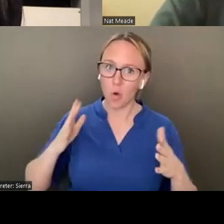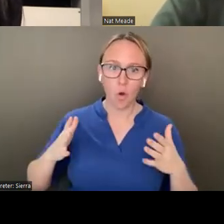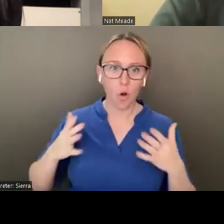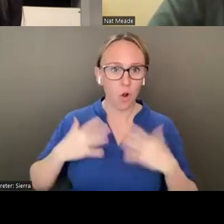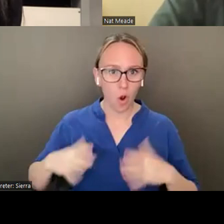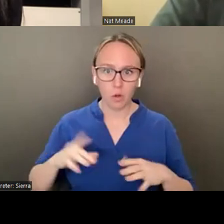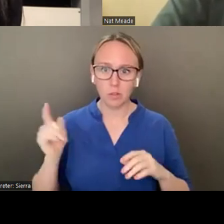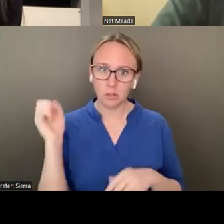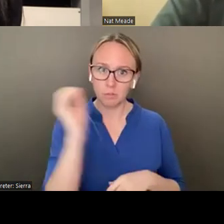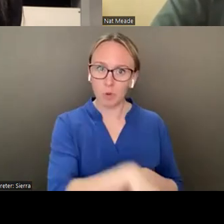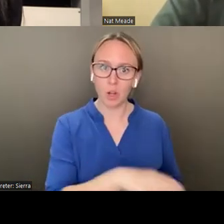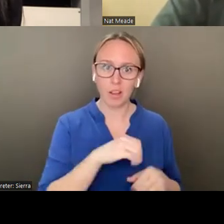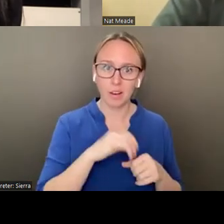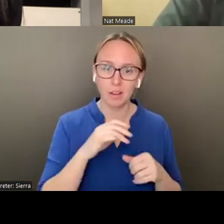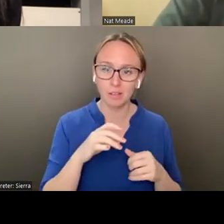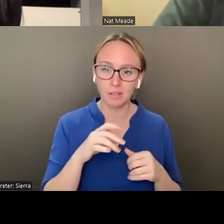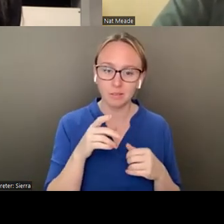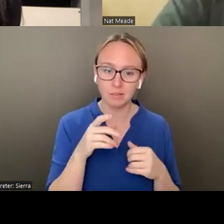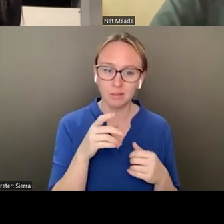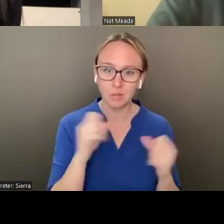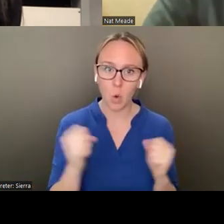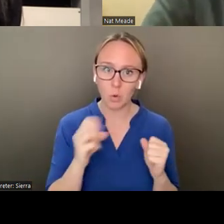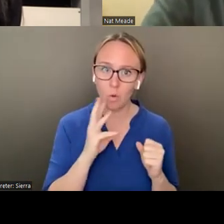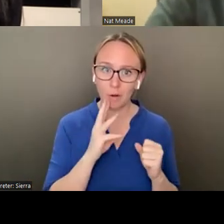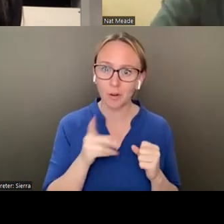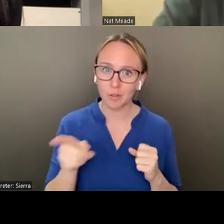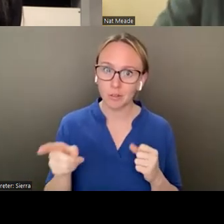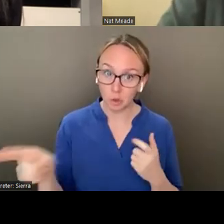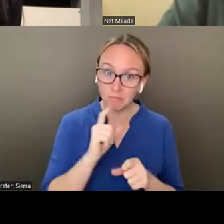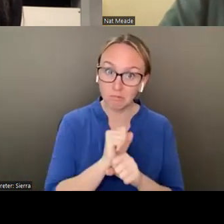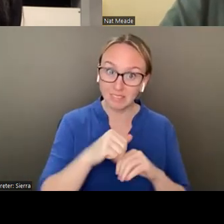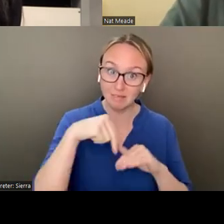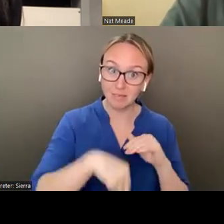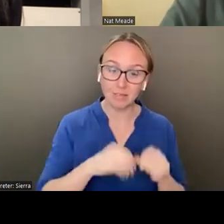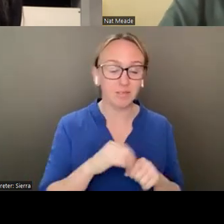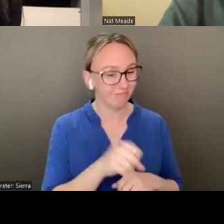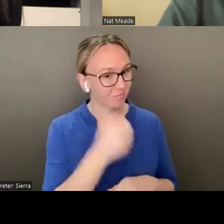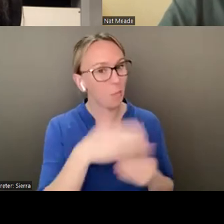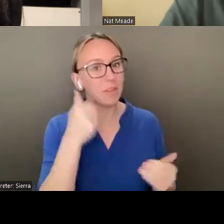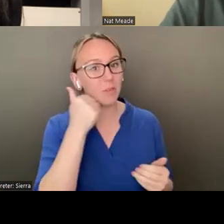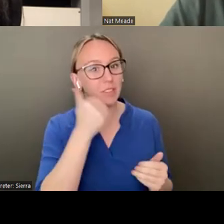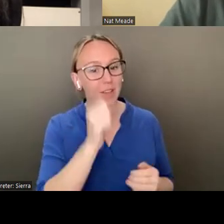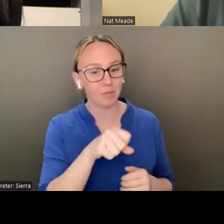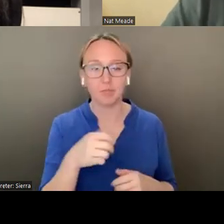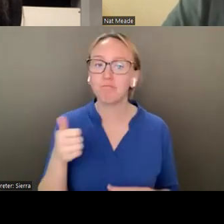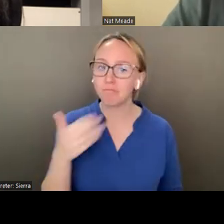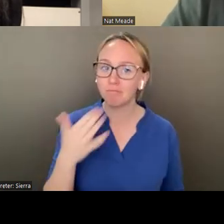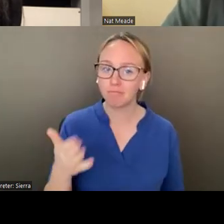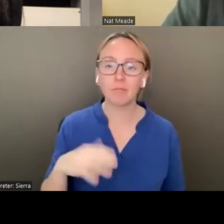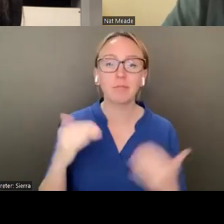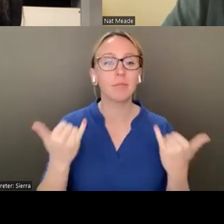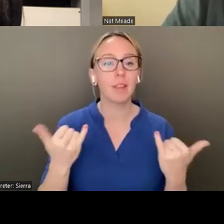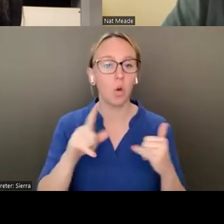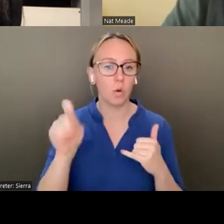Yeah, almost pretty much every day. Yeah, wonderful. Thank you. So this question is, we're going to start with Emily, but what